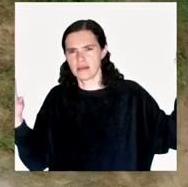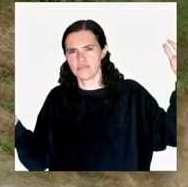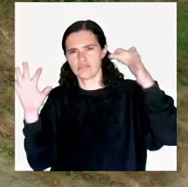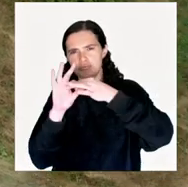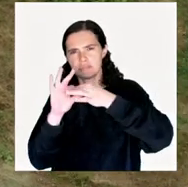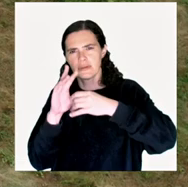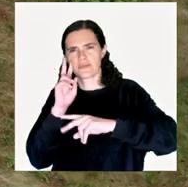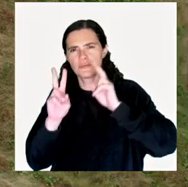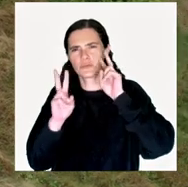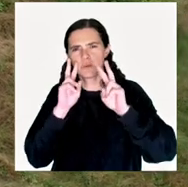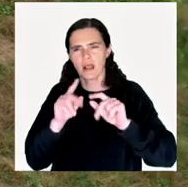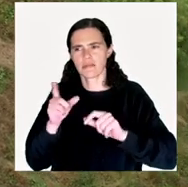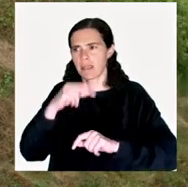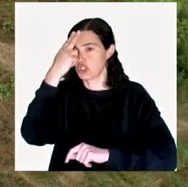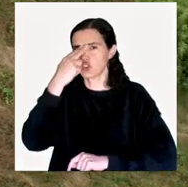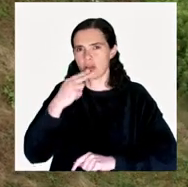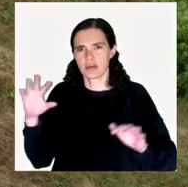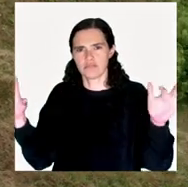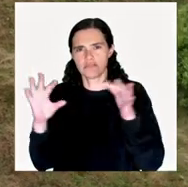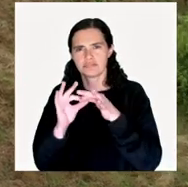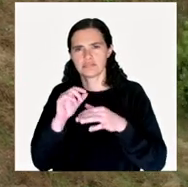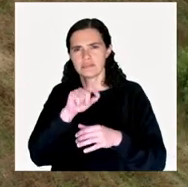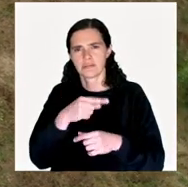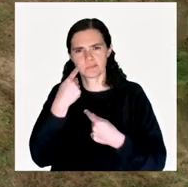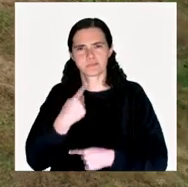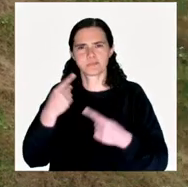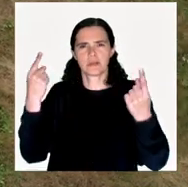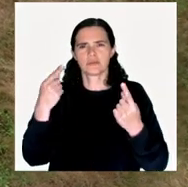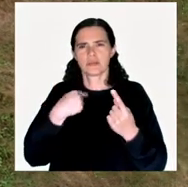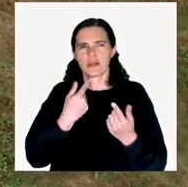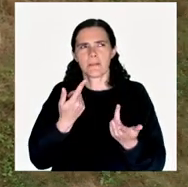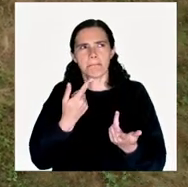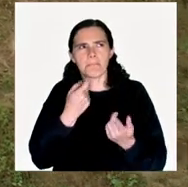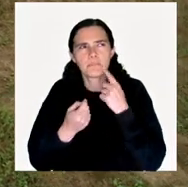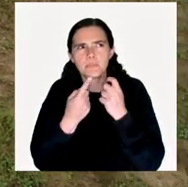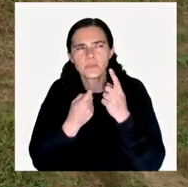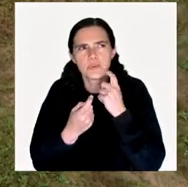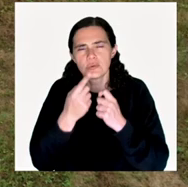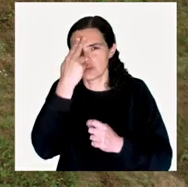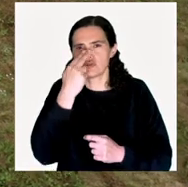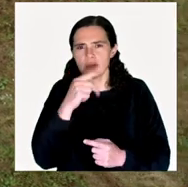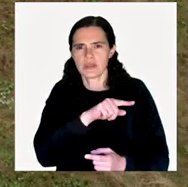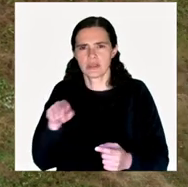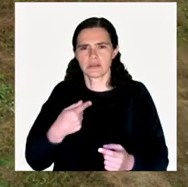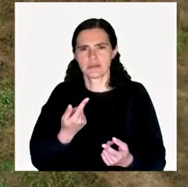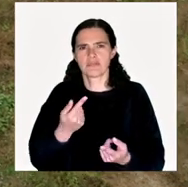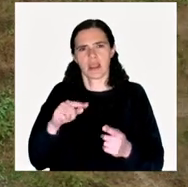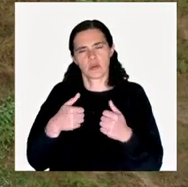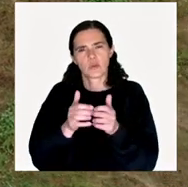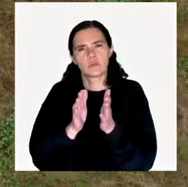create this link, visual link, historical link, that address all this historical question.